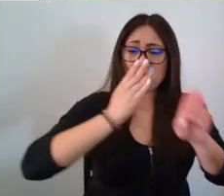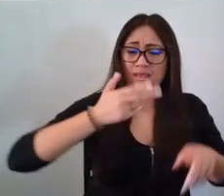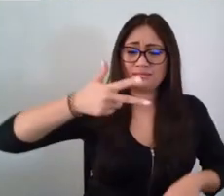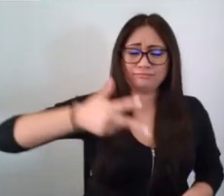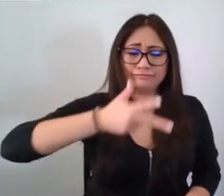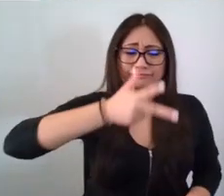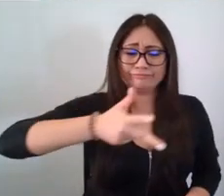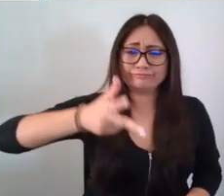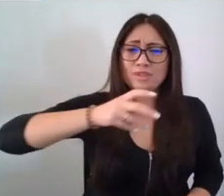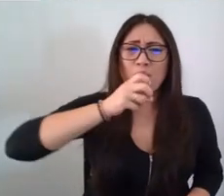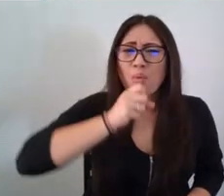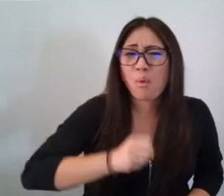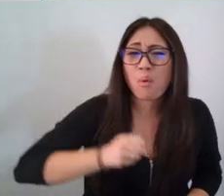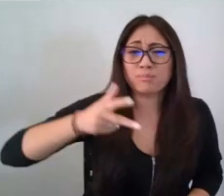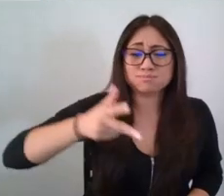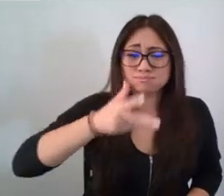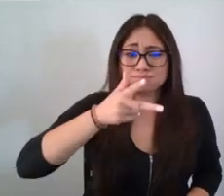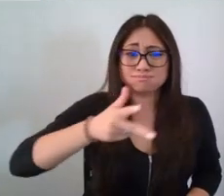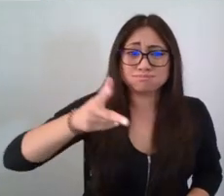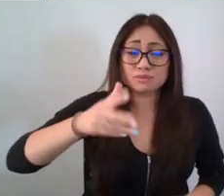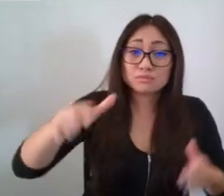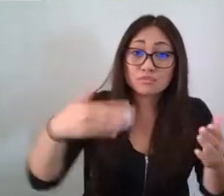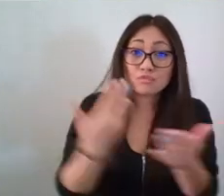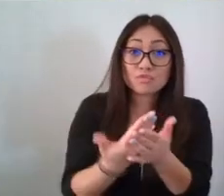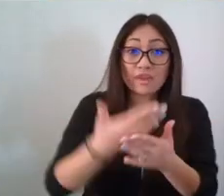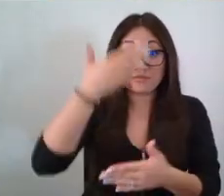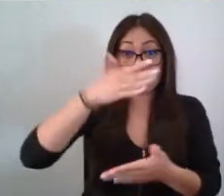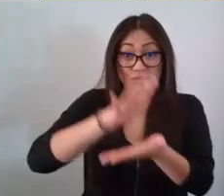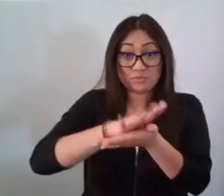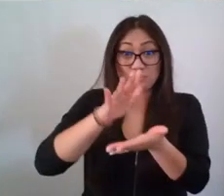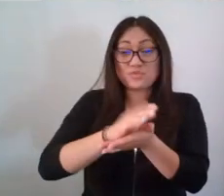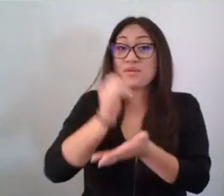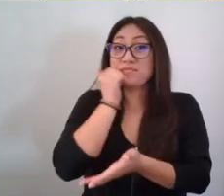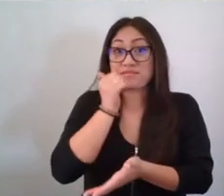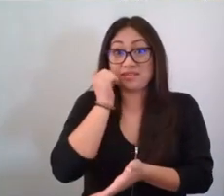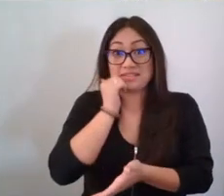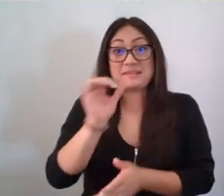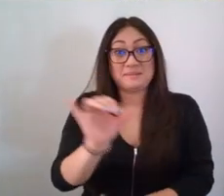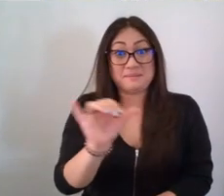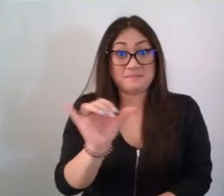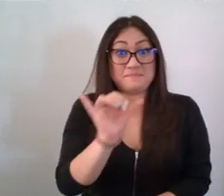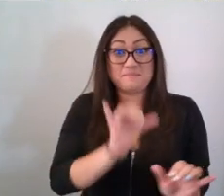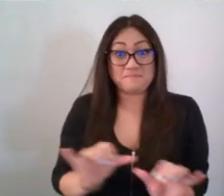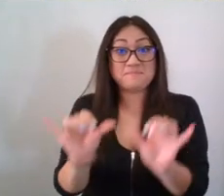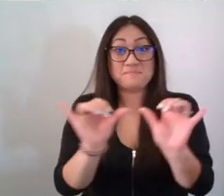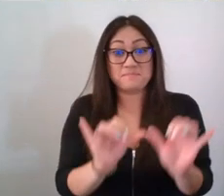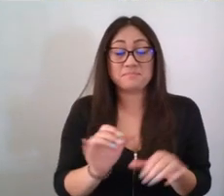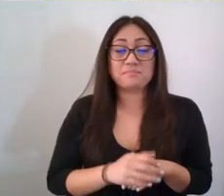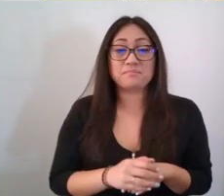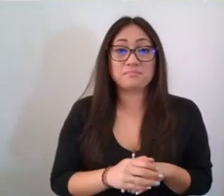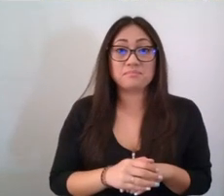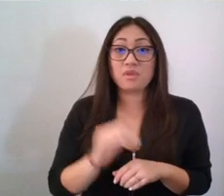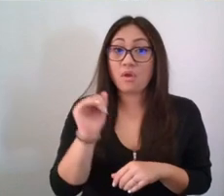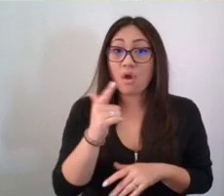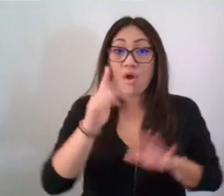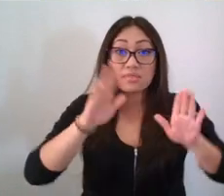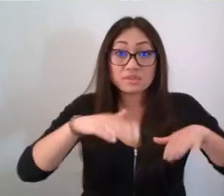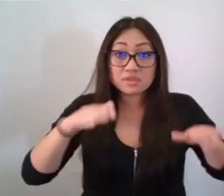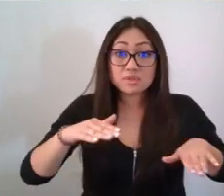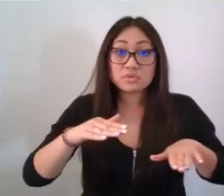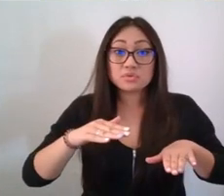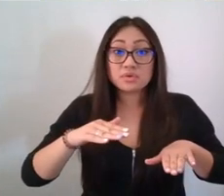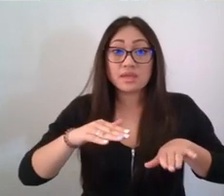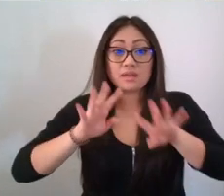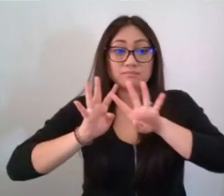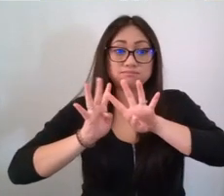arrived in front of the school, just as it did every school day. All the children poured out of the bus, laughing and talking, ready